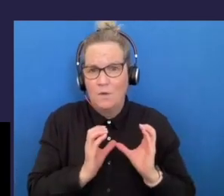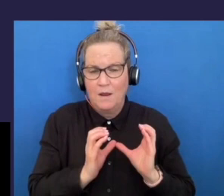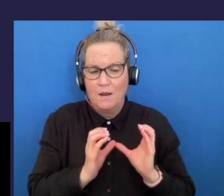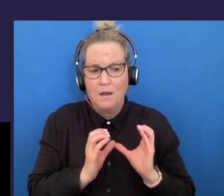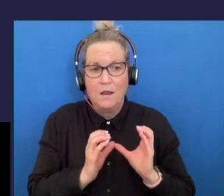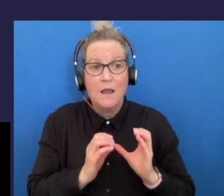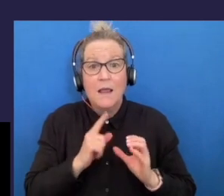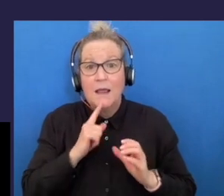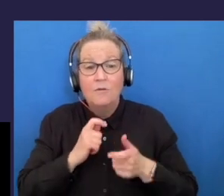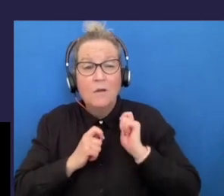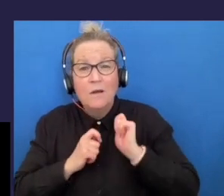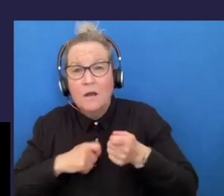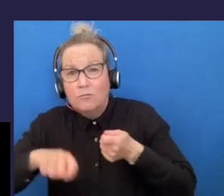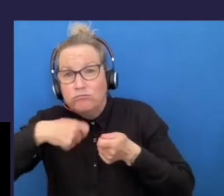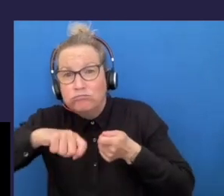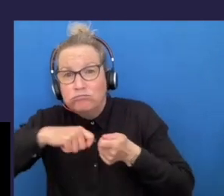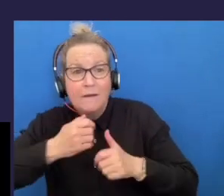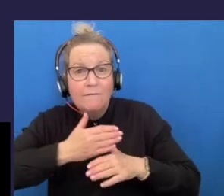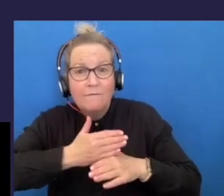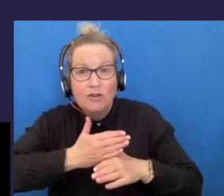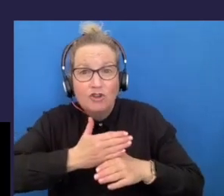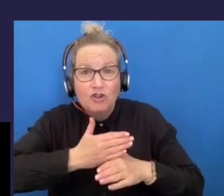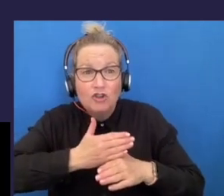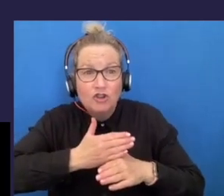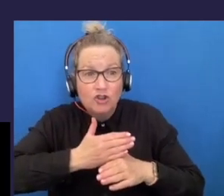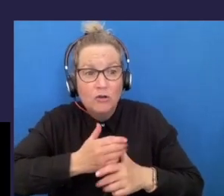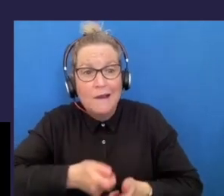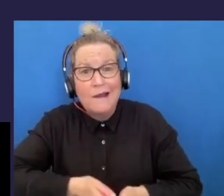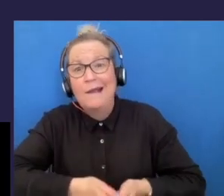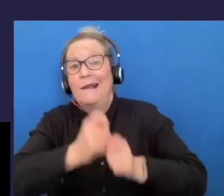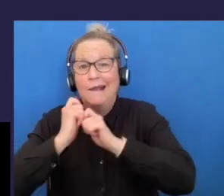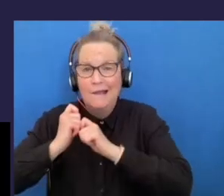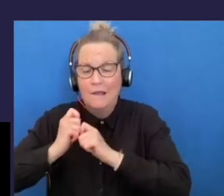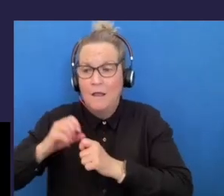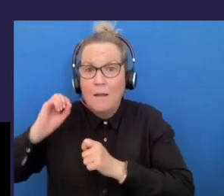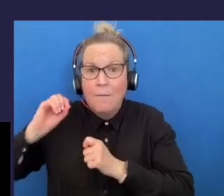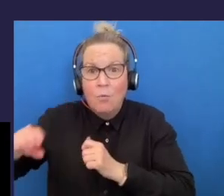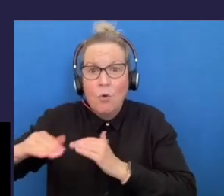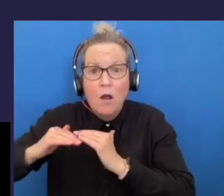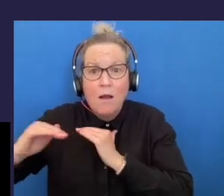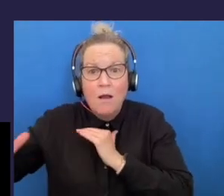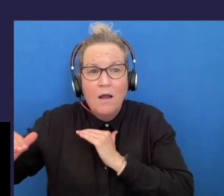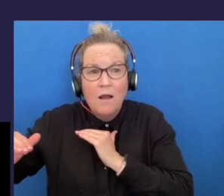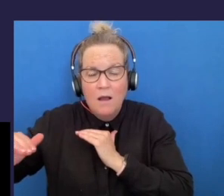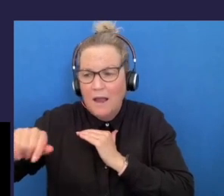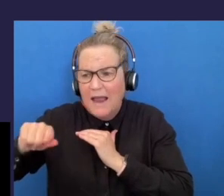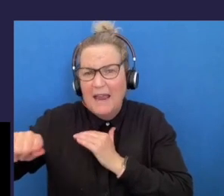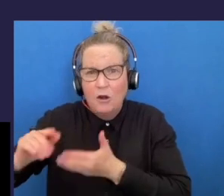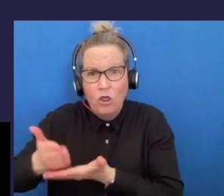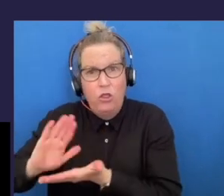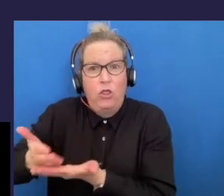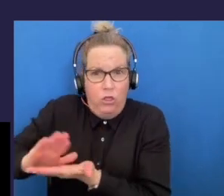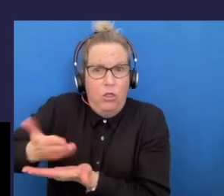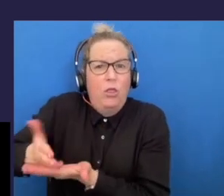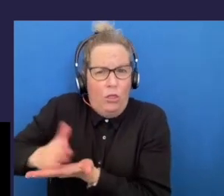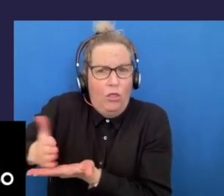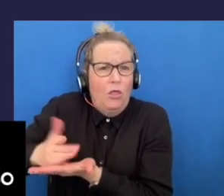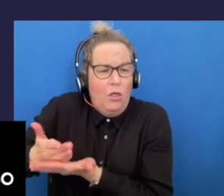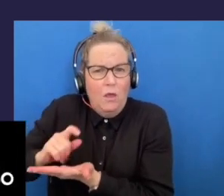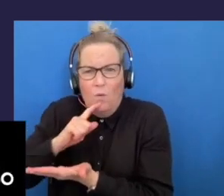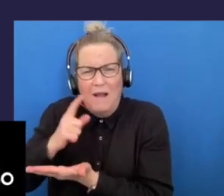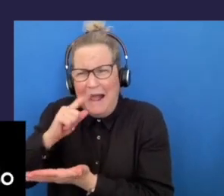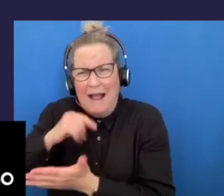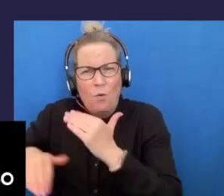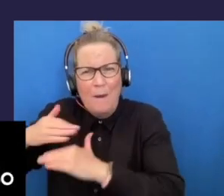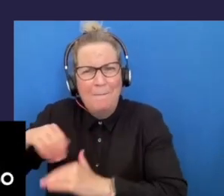first thing the fish does starts flapping around bouncing around stressing because it can't swim in the bank if you put a